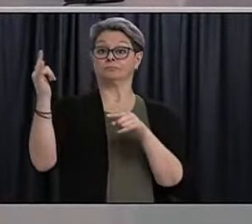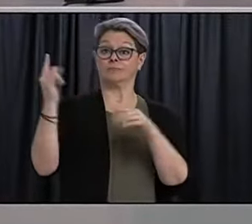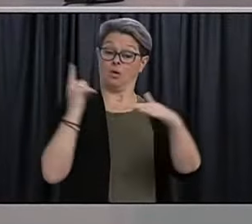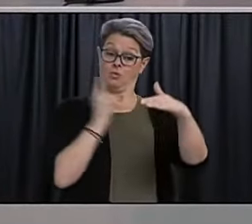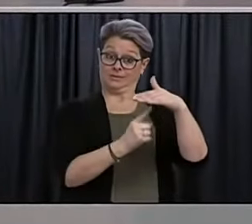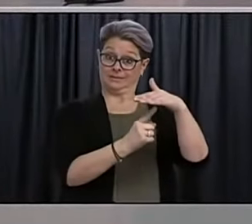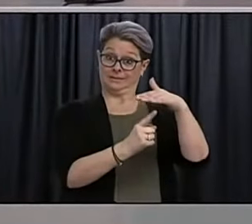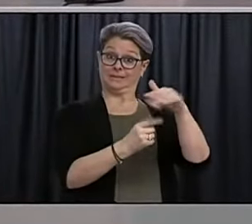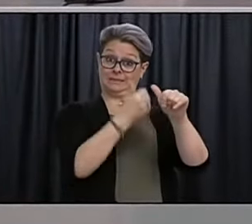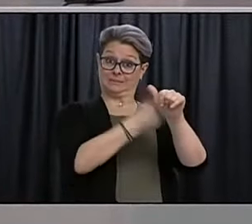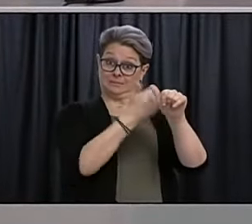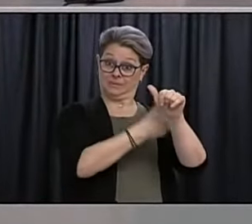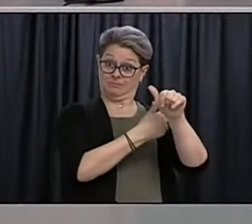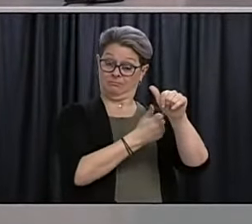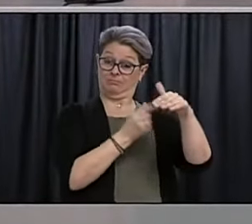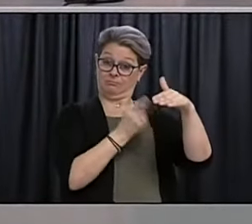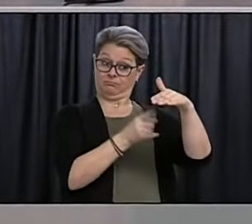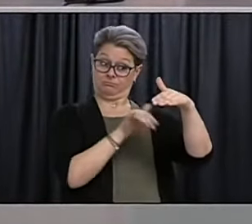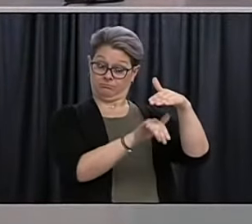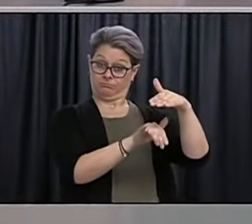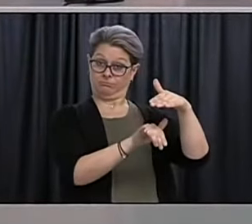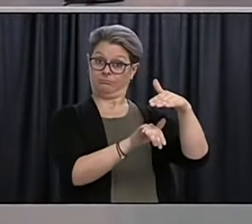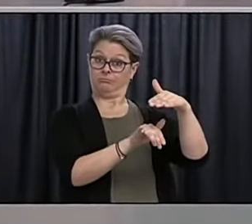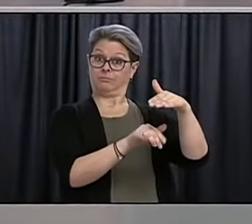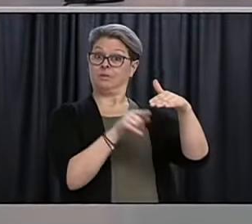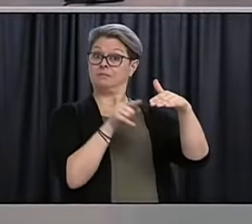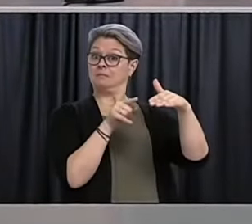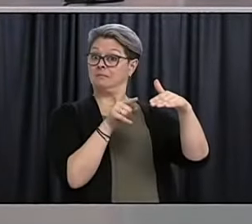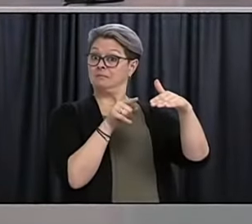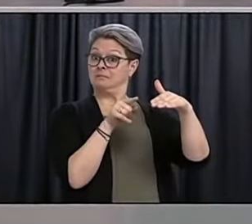of this symptoms-free testing?